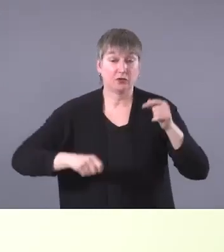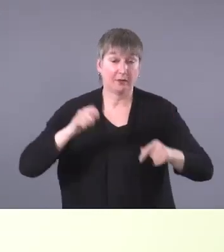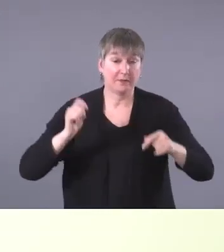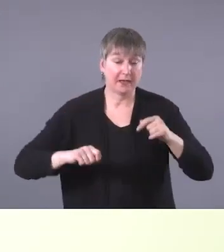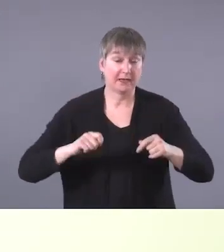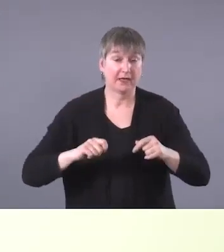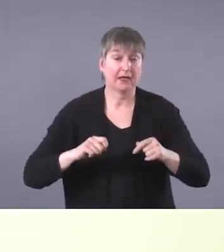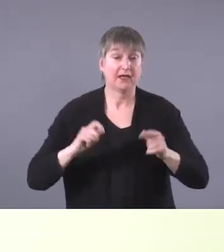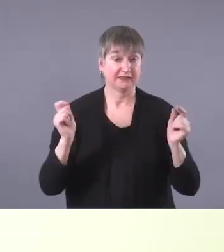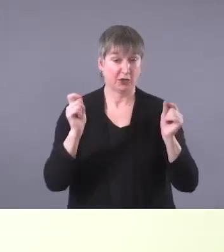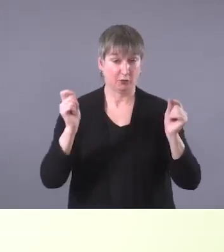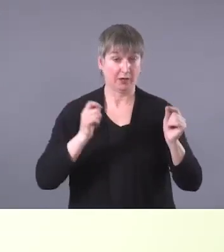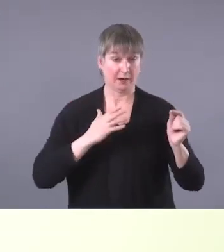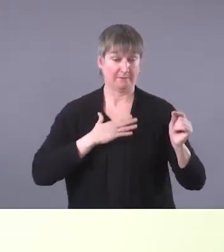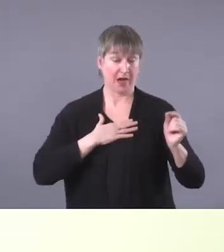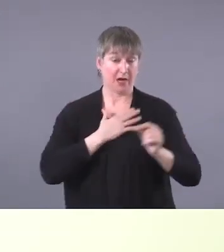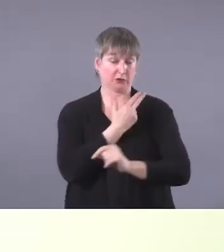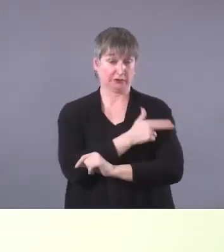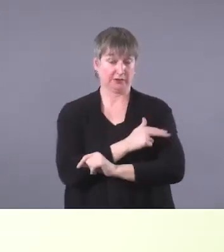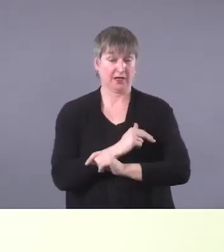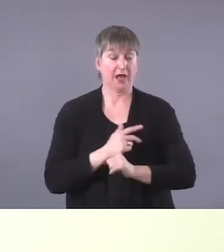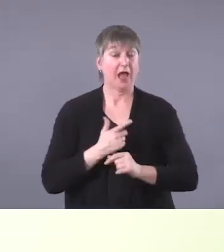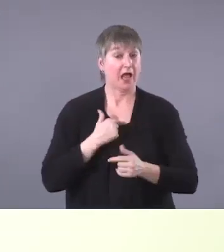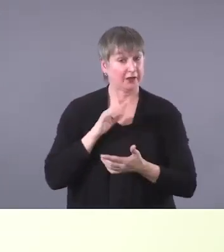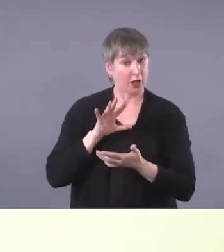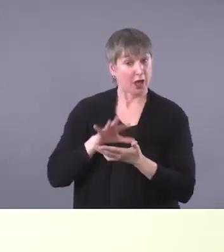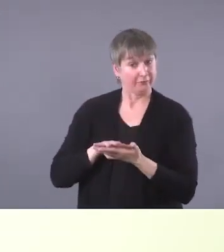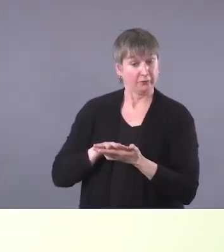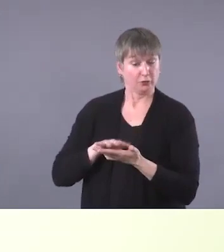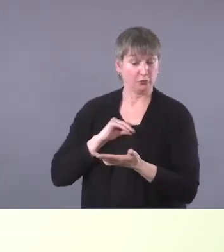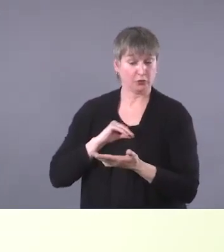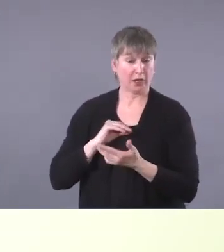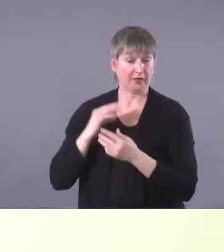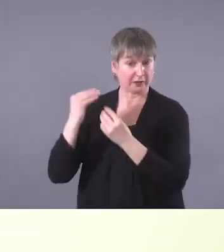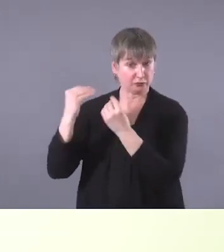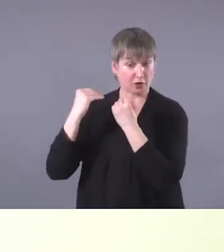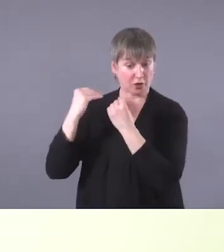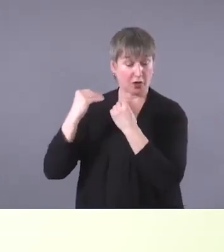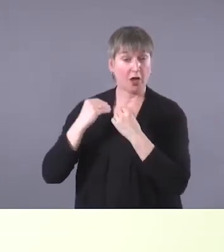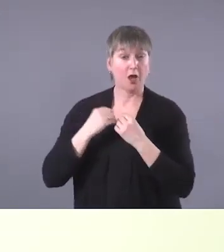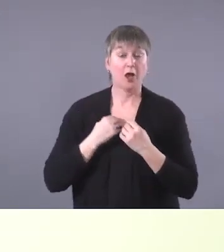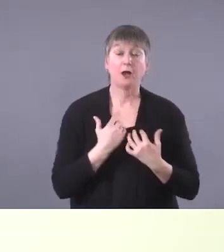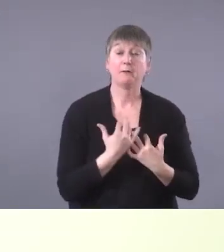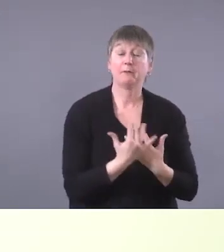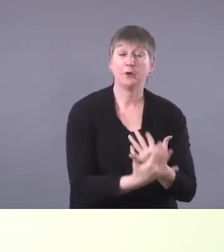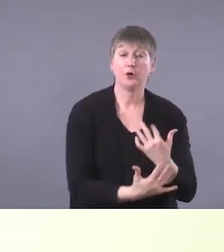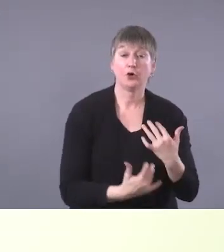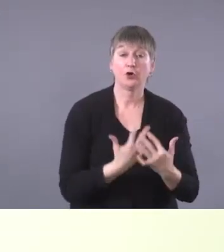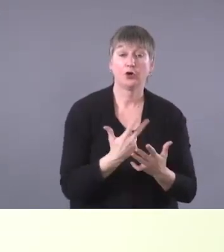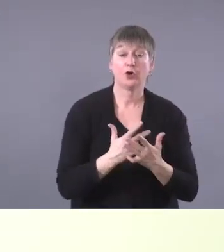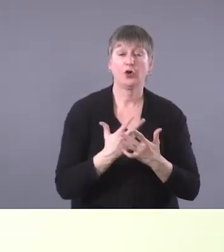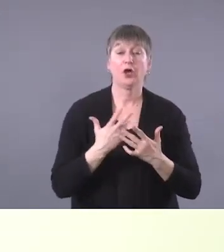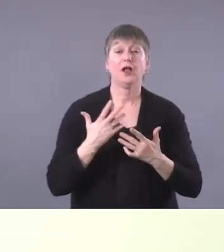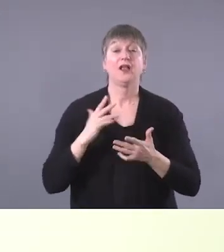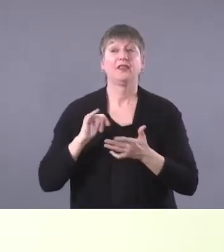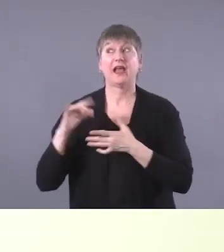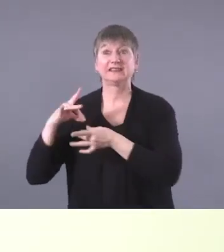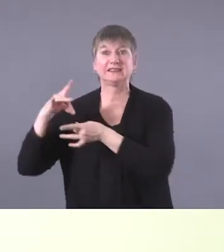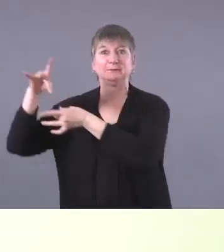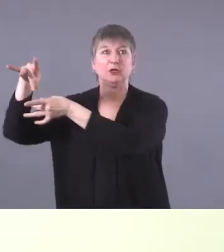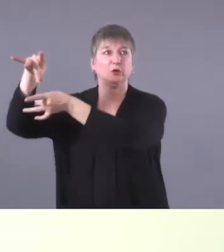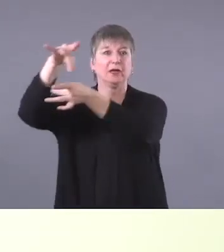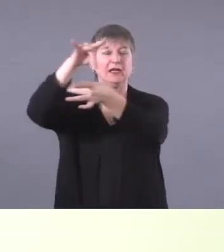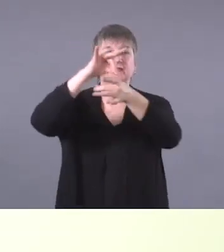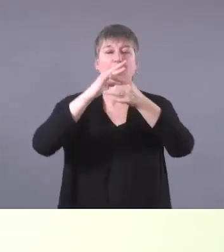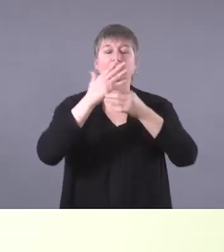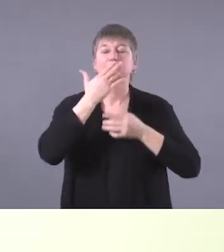and I, I, I've been taught that the, when we burn these medicines, the spirits are attracted to the smell and they will